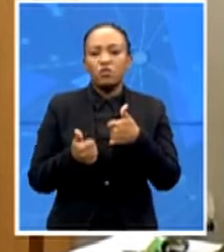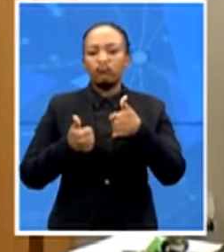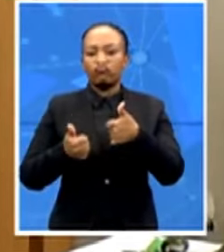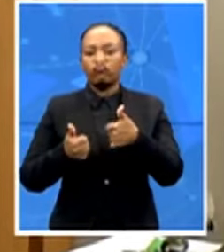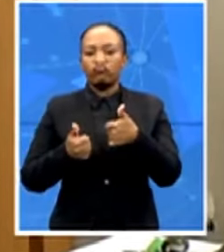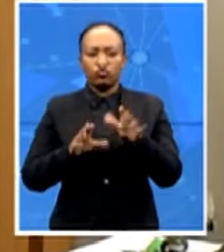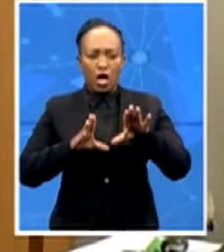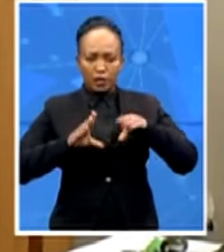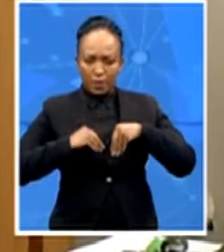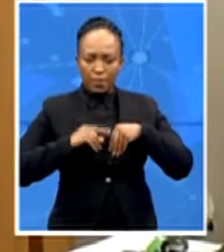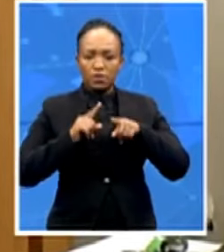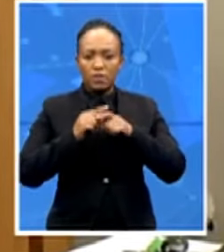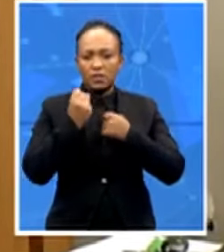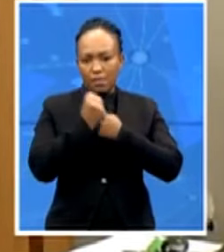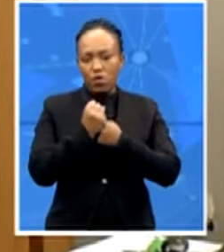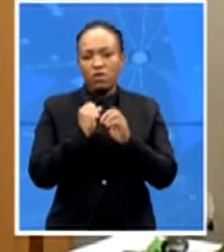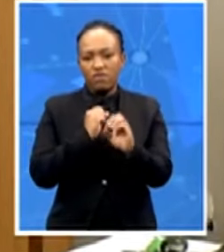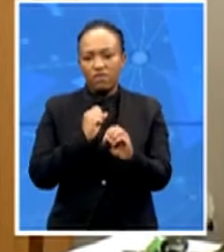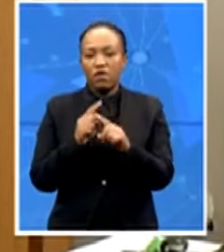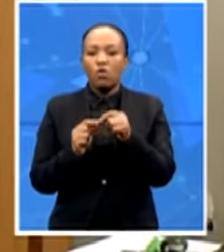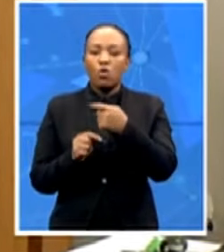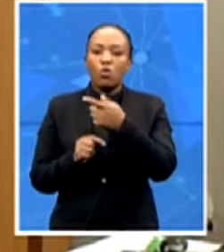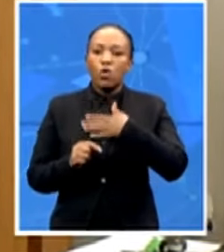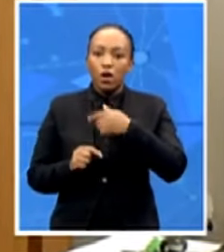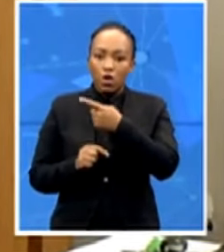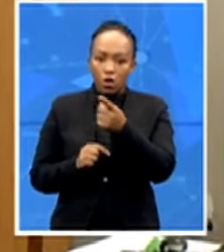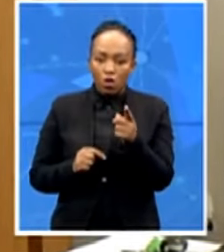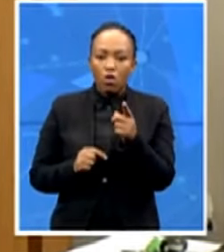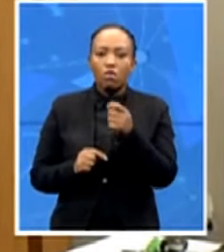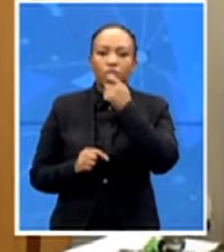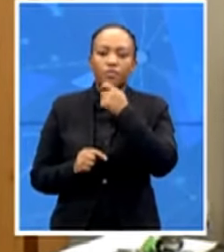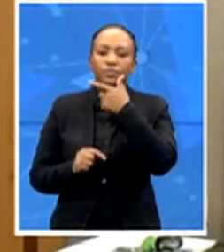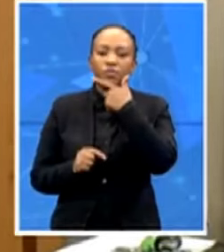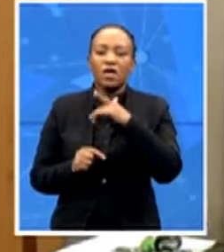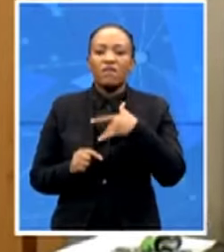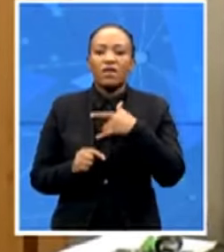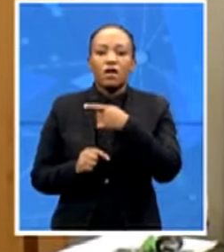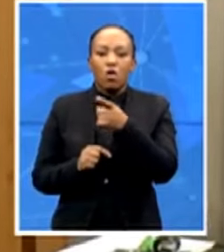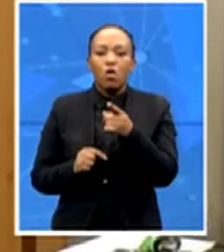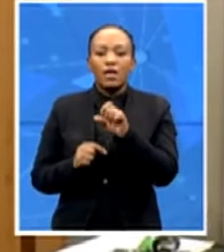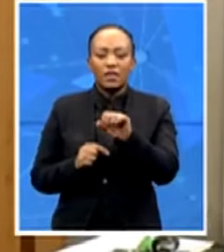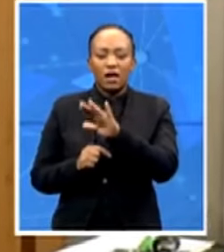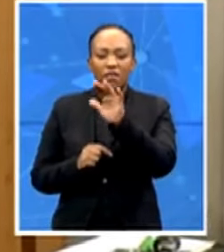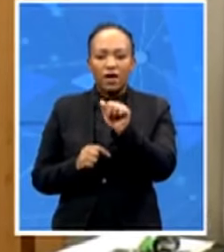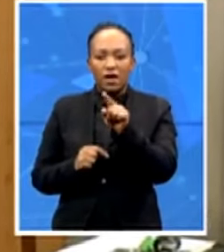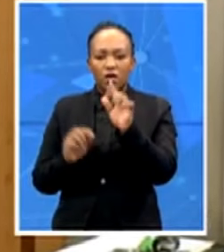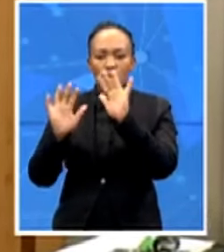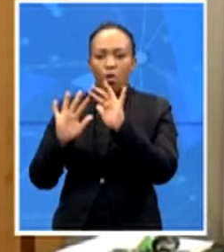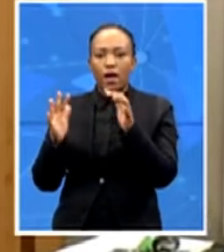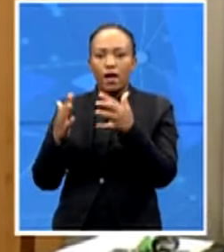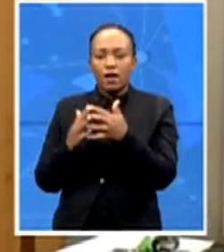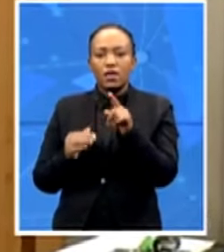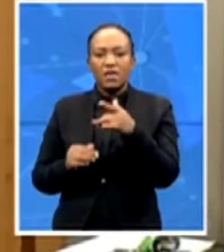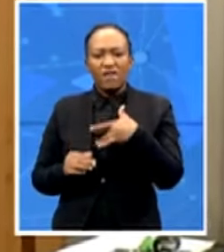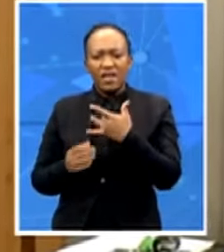all queer students and all queer youth all queer people within South Africa and within the world to feel supported and to feel seen but also